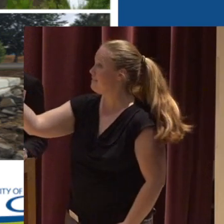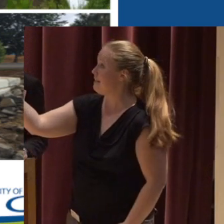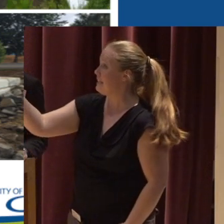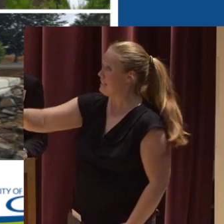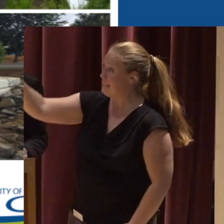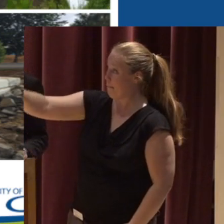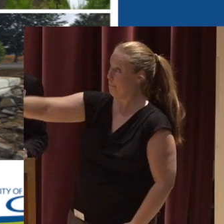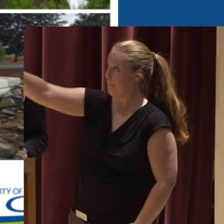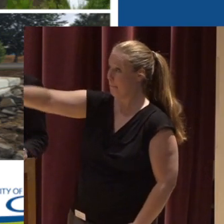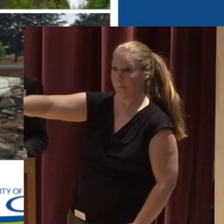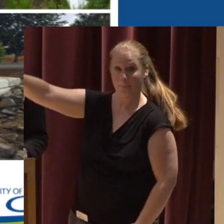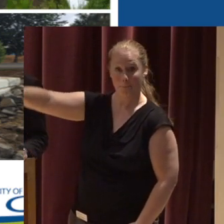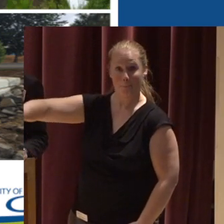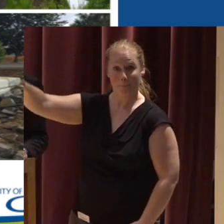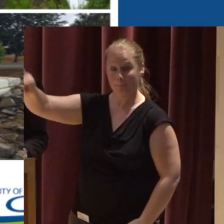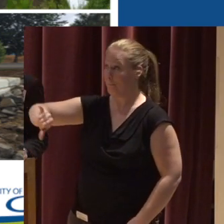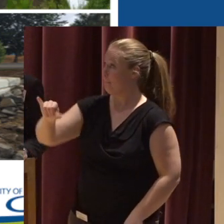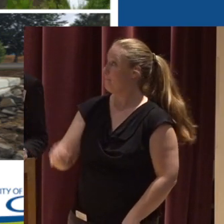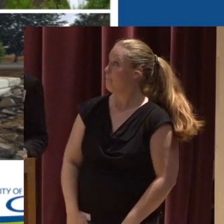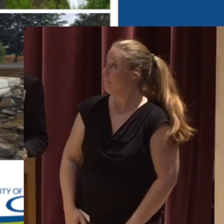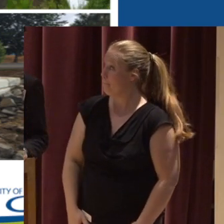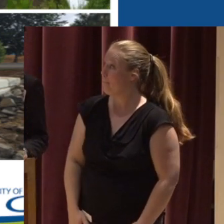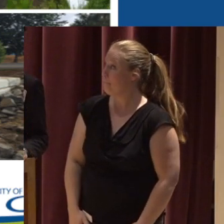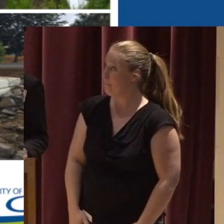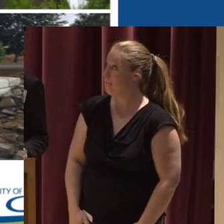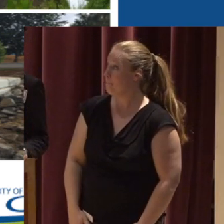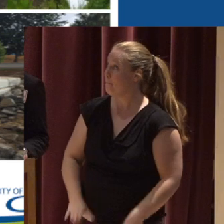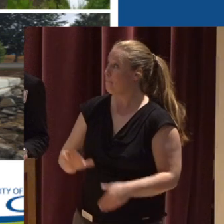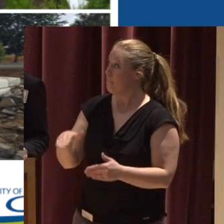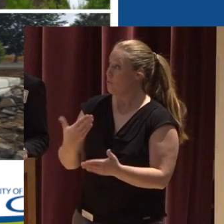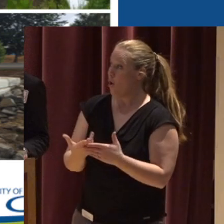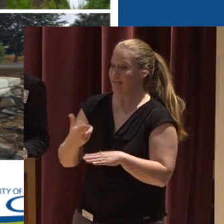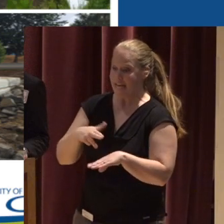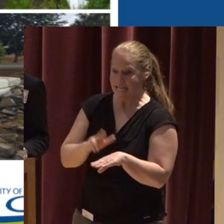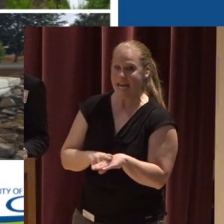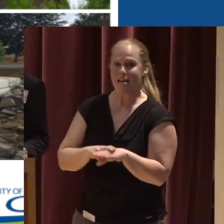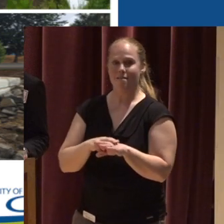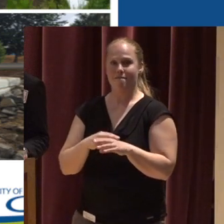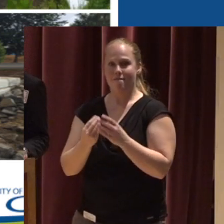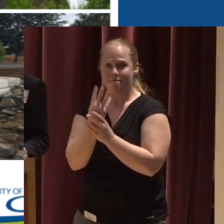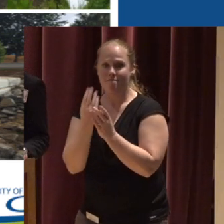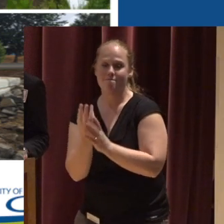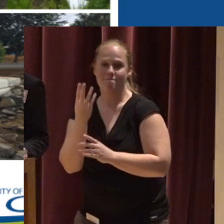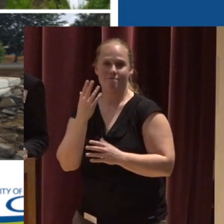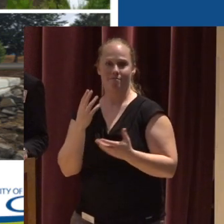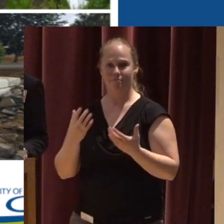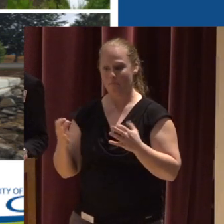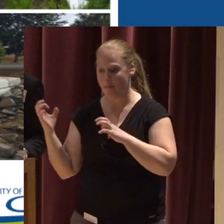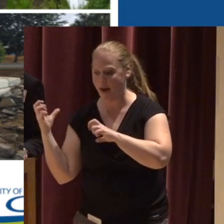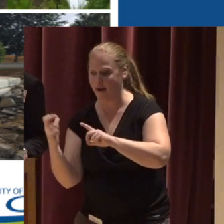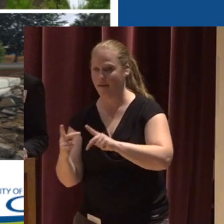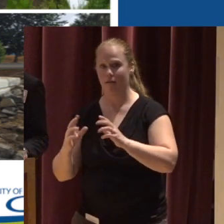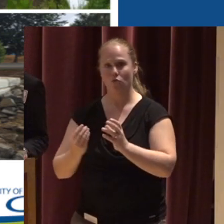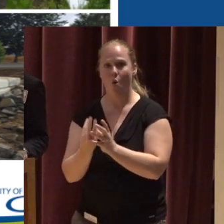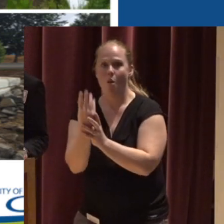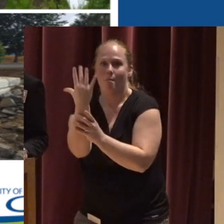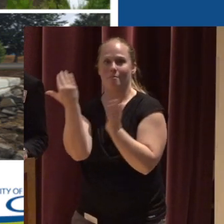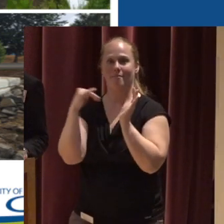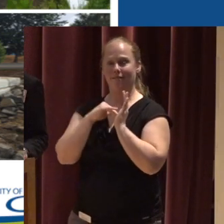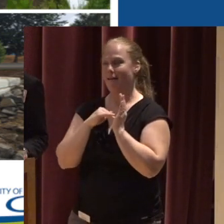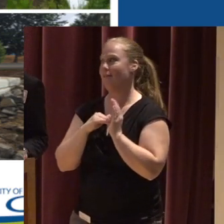same area Okay All of the native vegetation is rushed back in And so this year